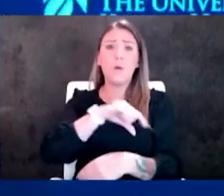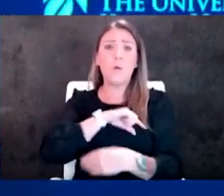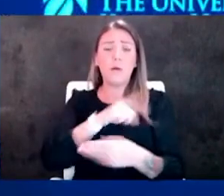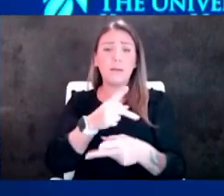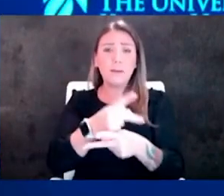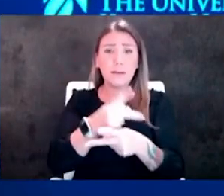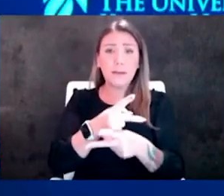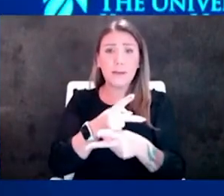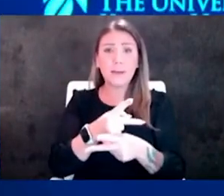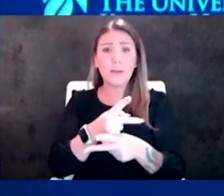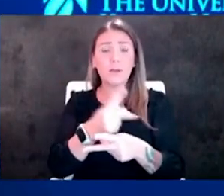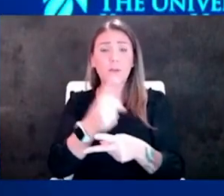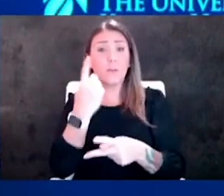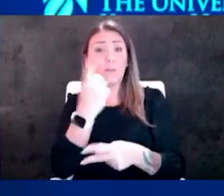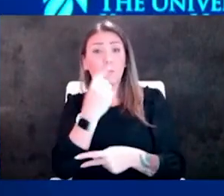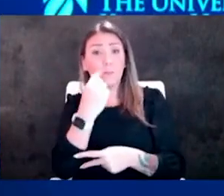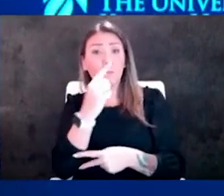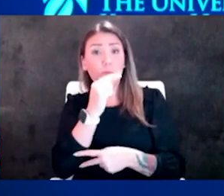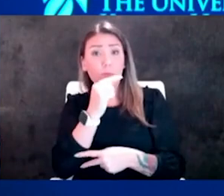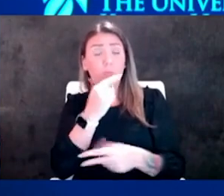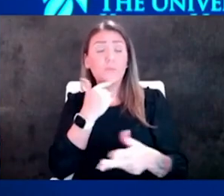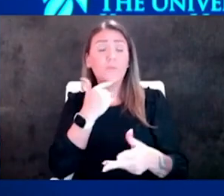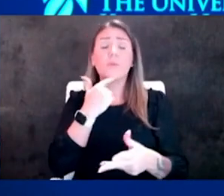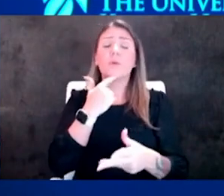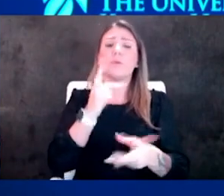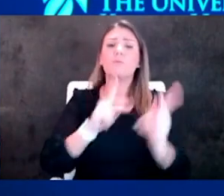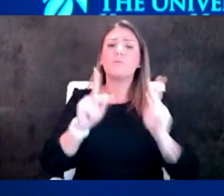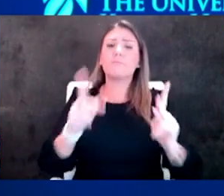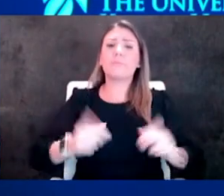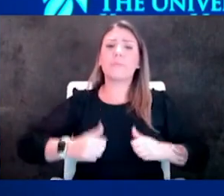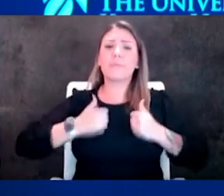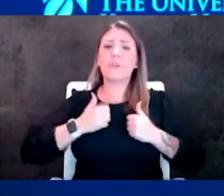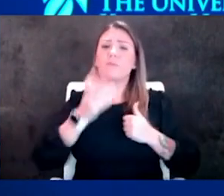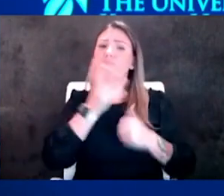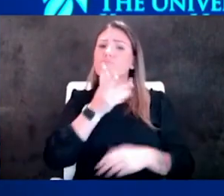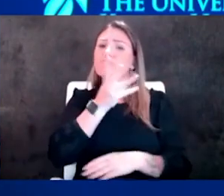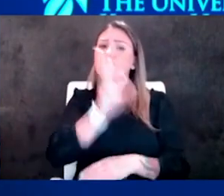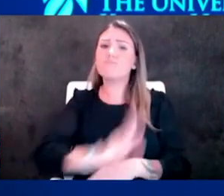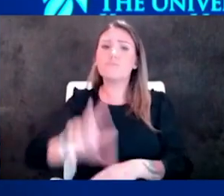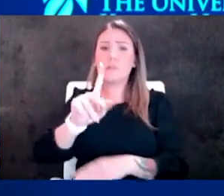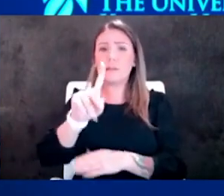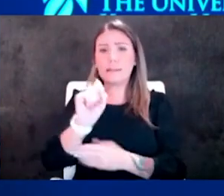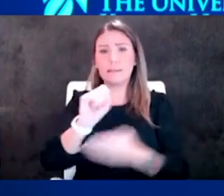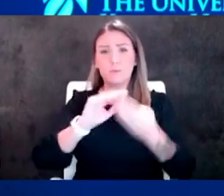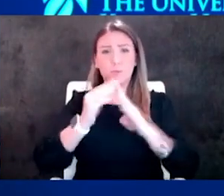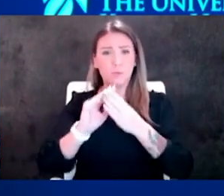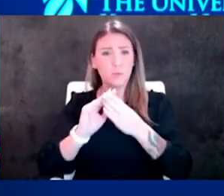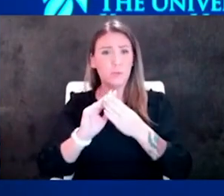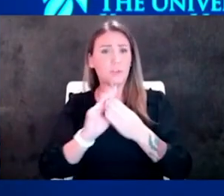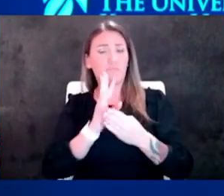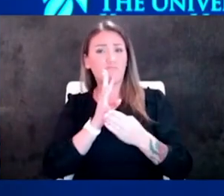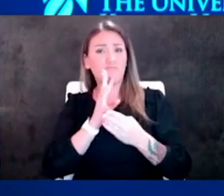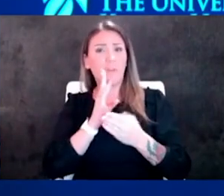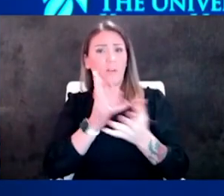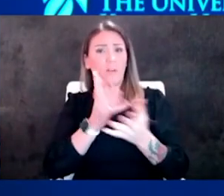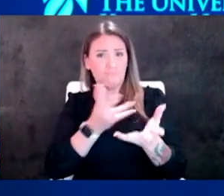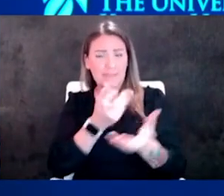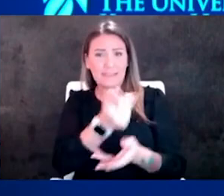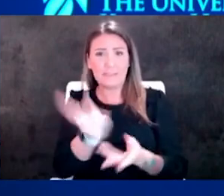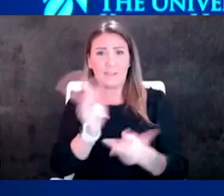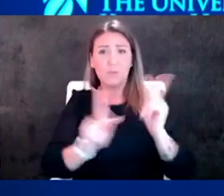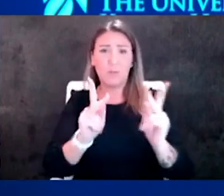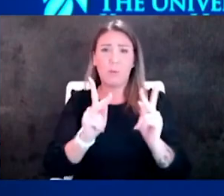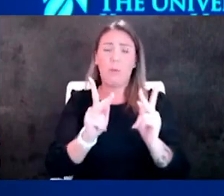of those who live in rural Kansas communities we're going to talk with several of people who helped run that program in just a moment